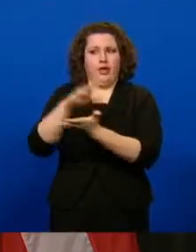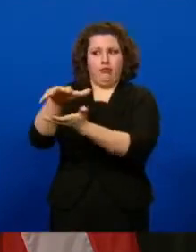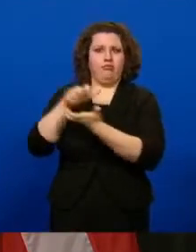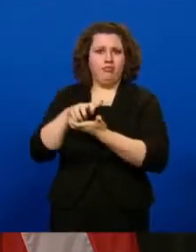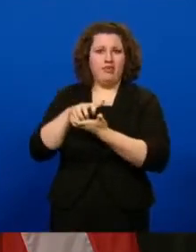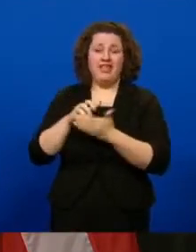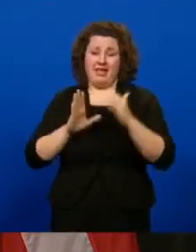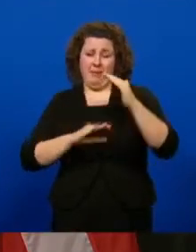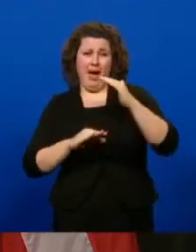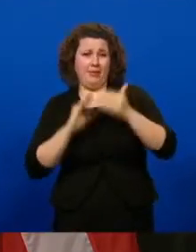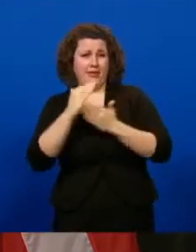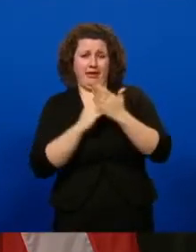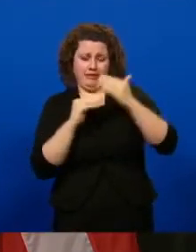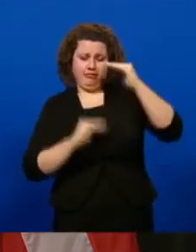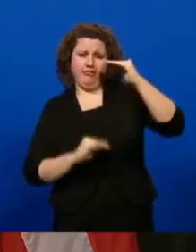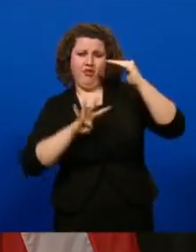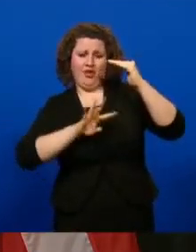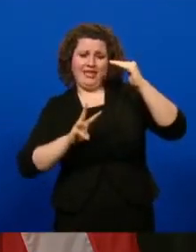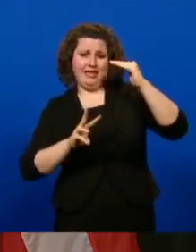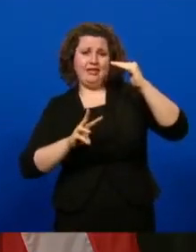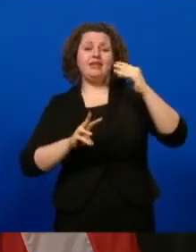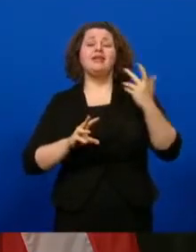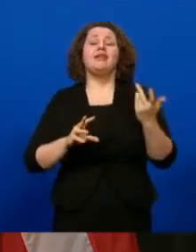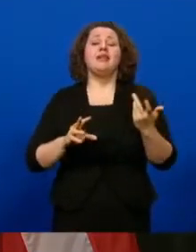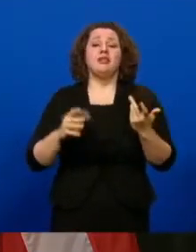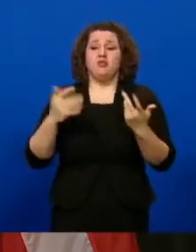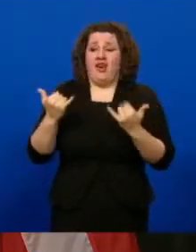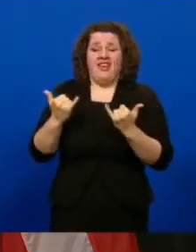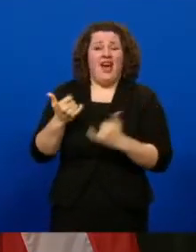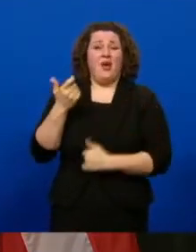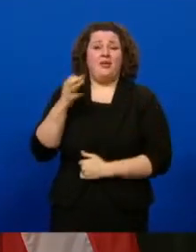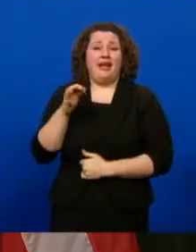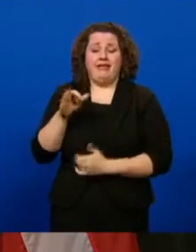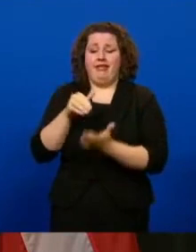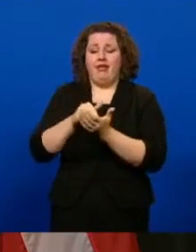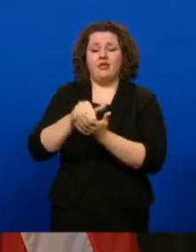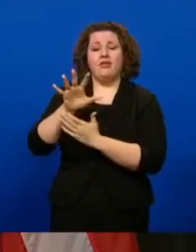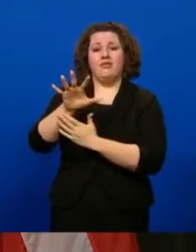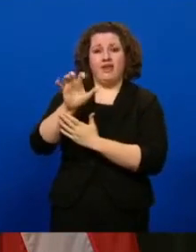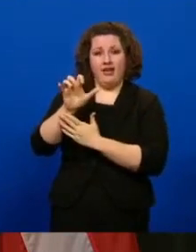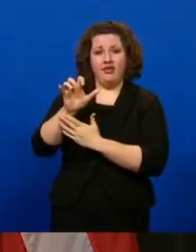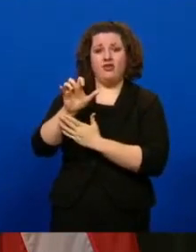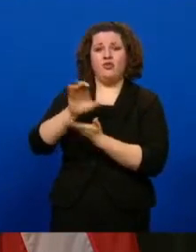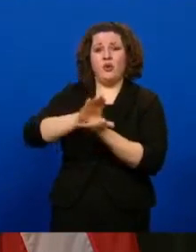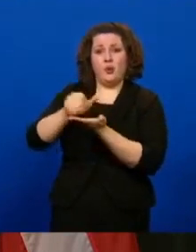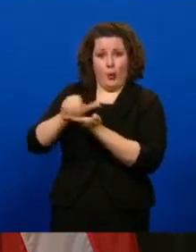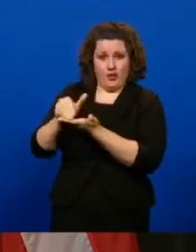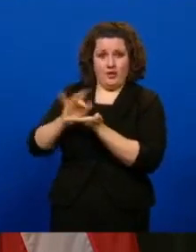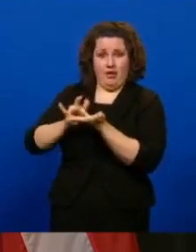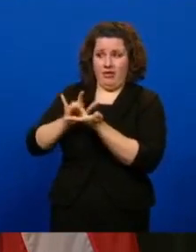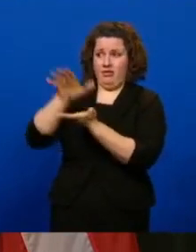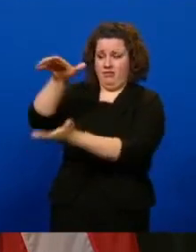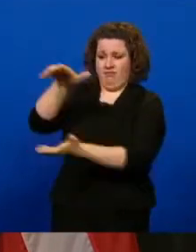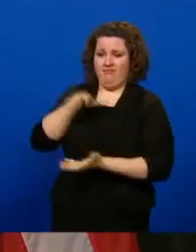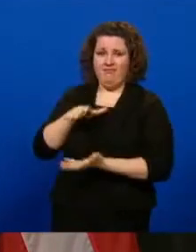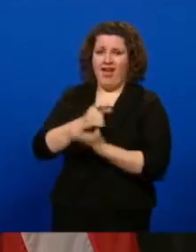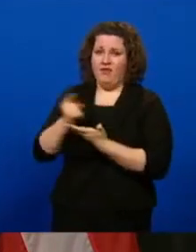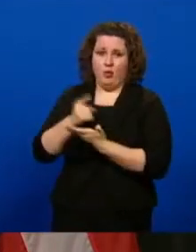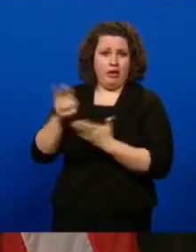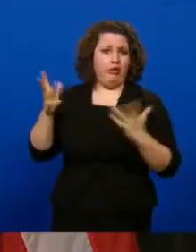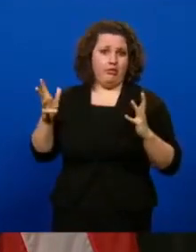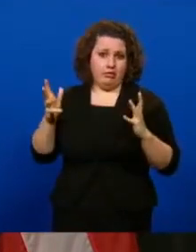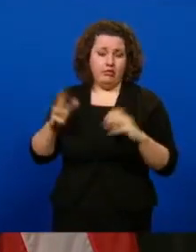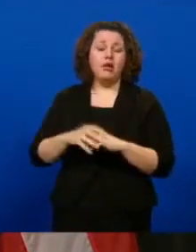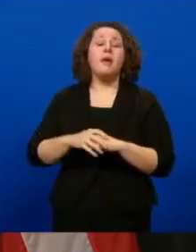list, and in fact, we are currently receiving only 19,500 doses of vaccine each week.